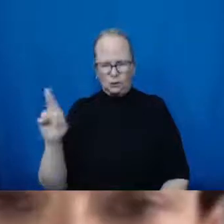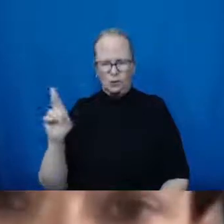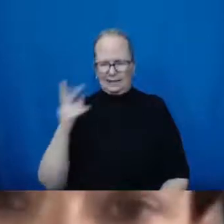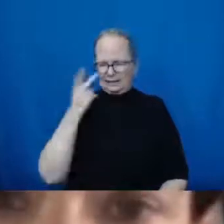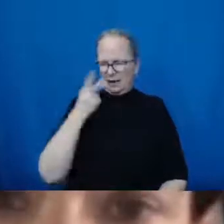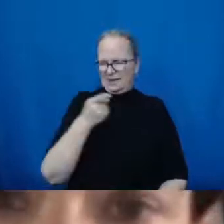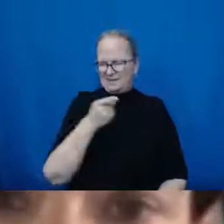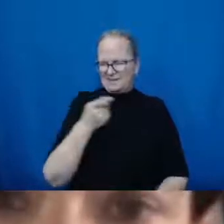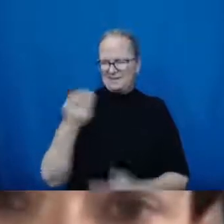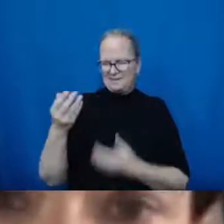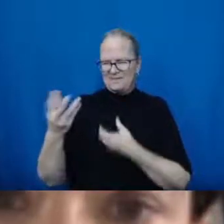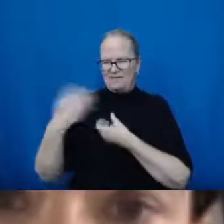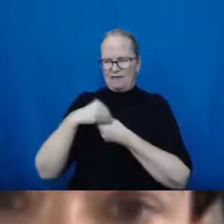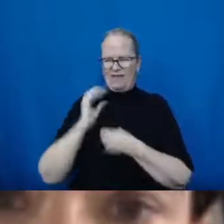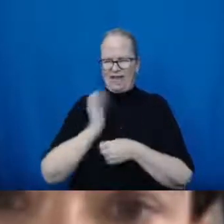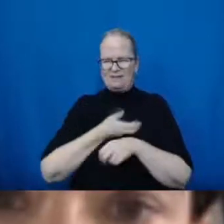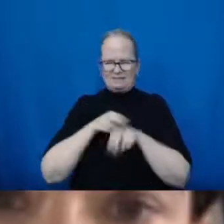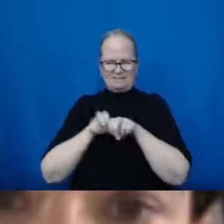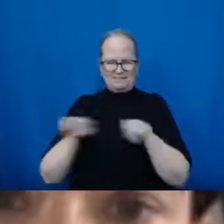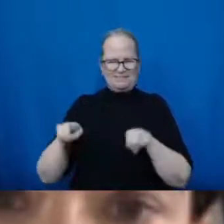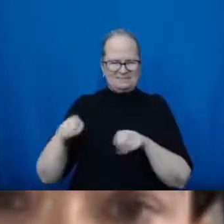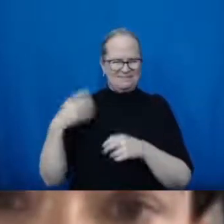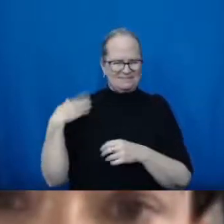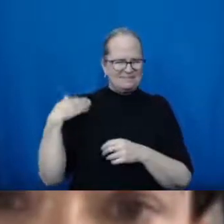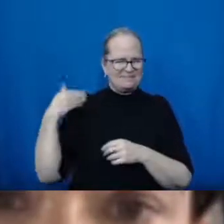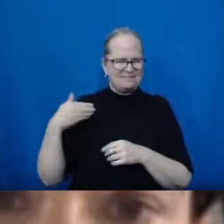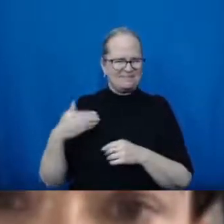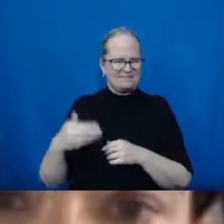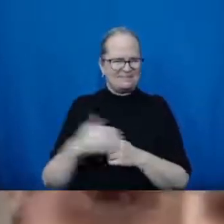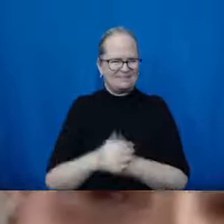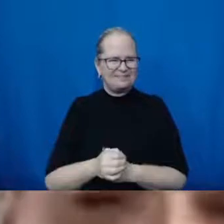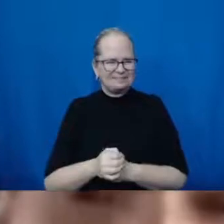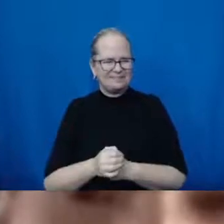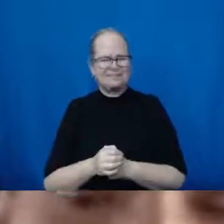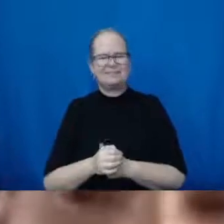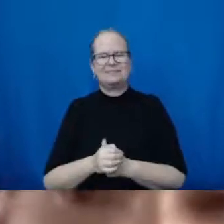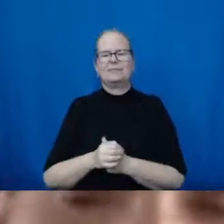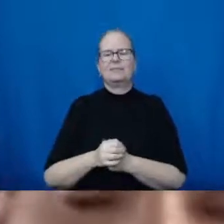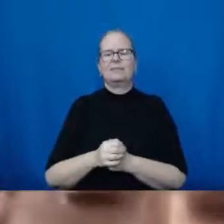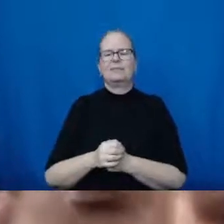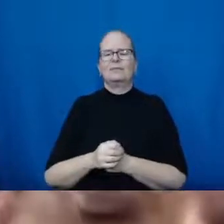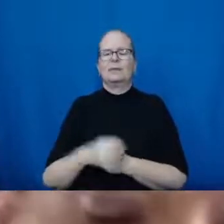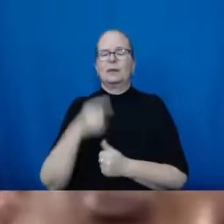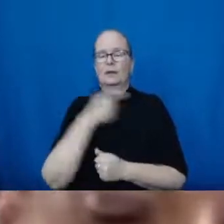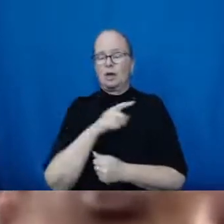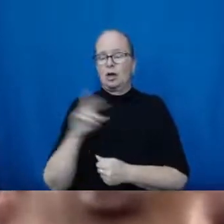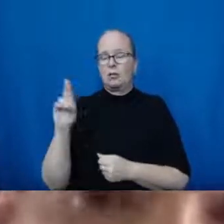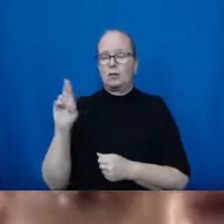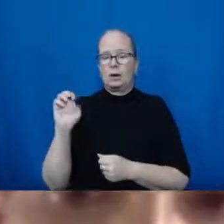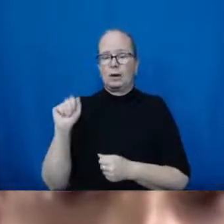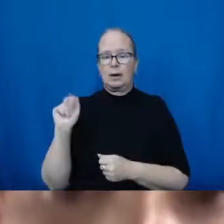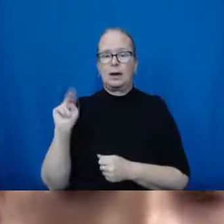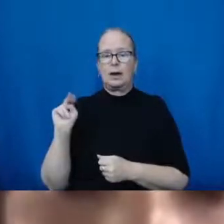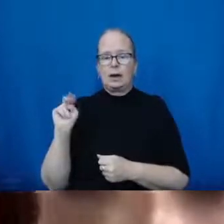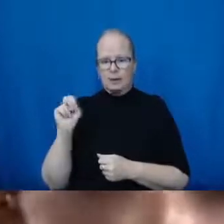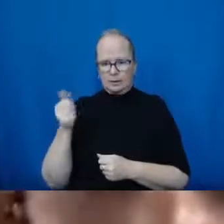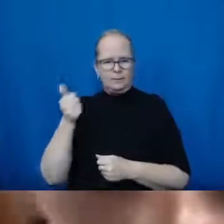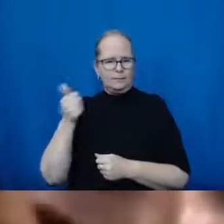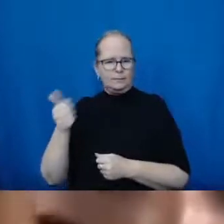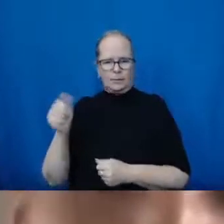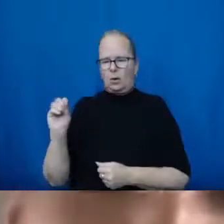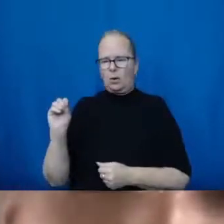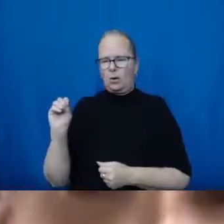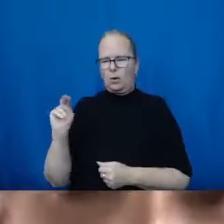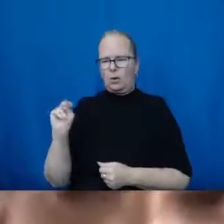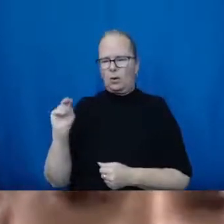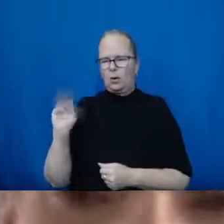Ran, in addition to her oncology and palliative care nurse practitioner's role,